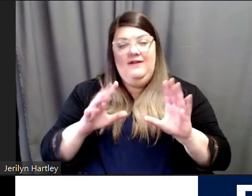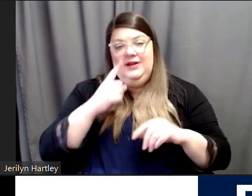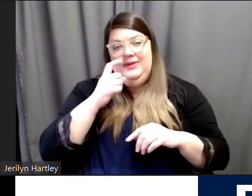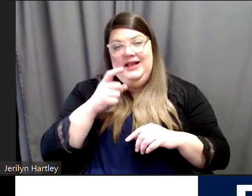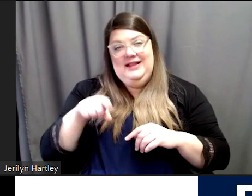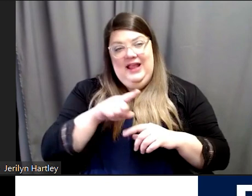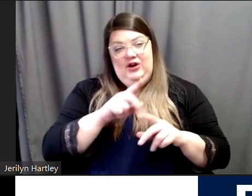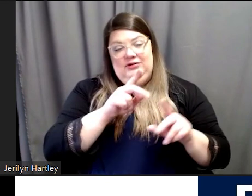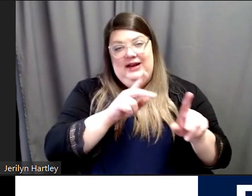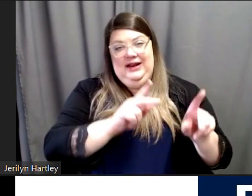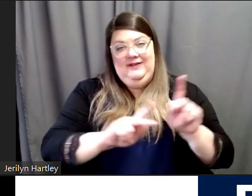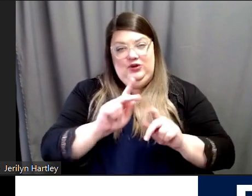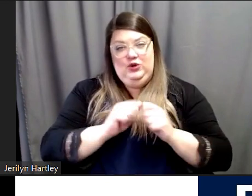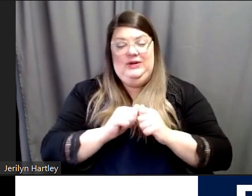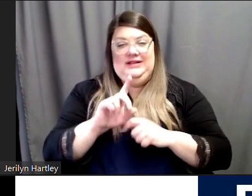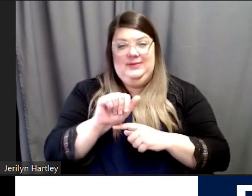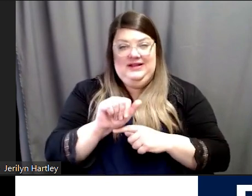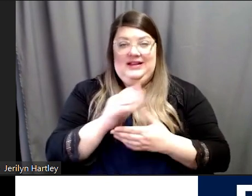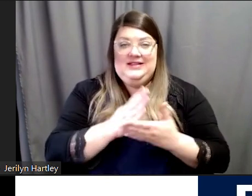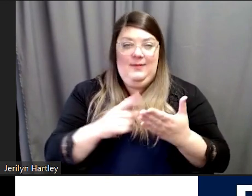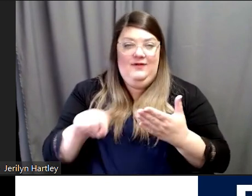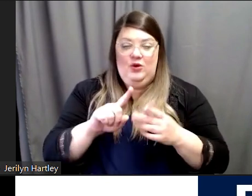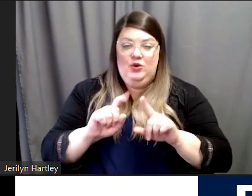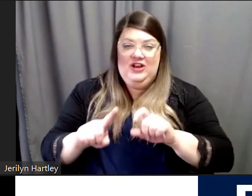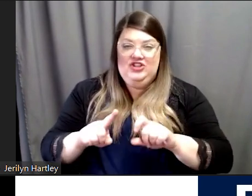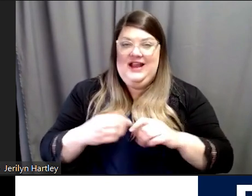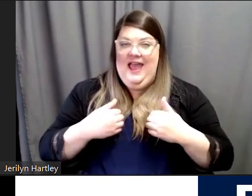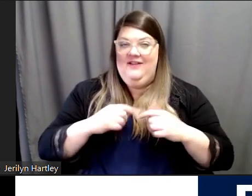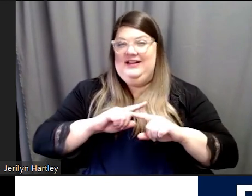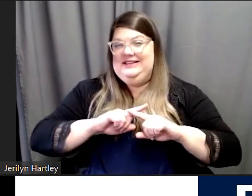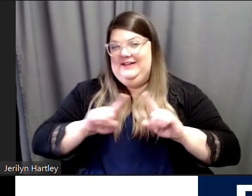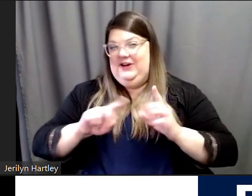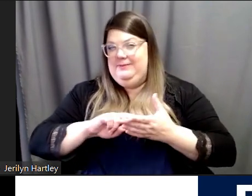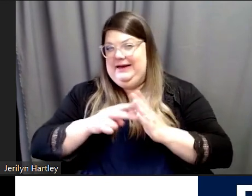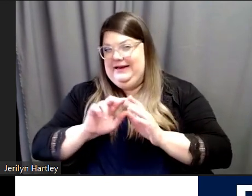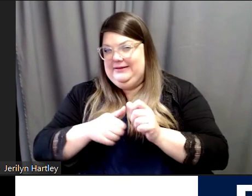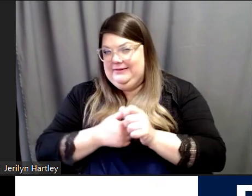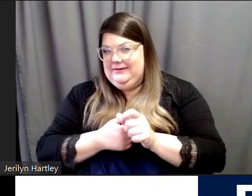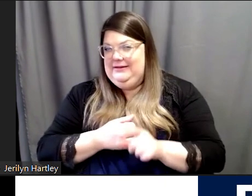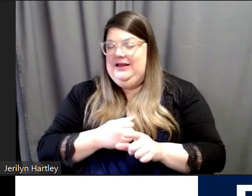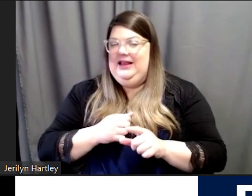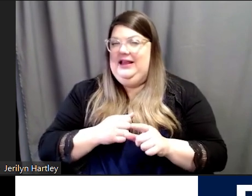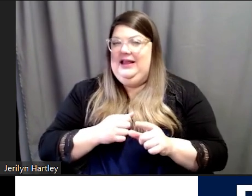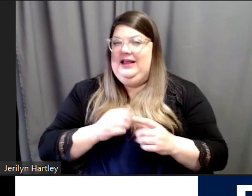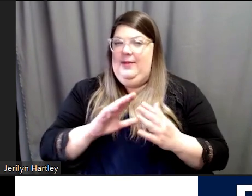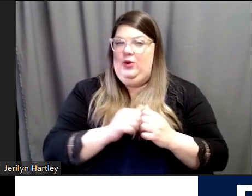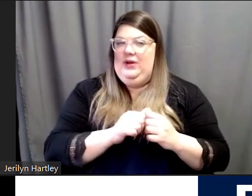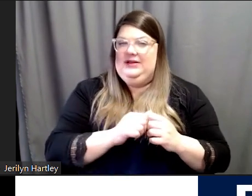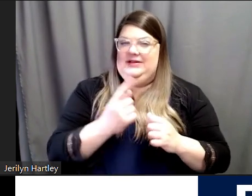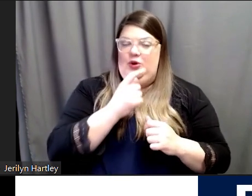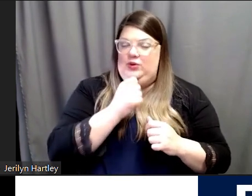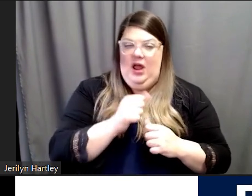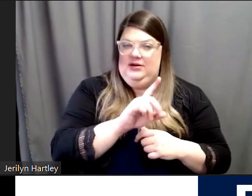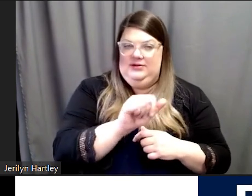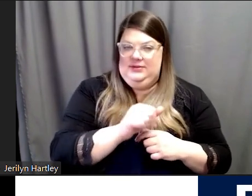individuals with disabilities, some of those questions have a different connotation than an individual without a disability asking them. But I